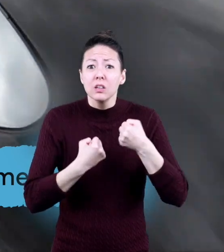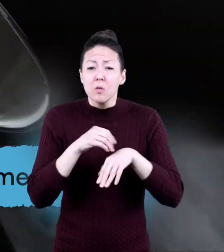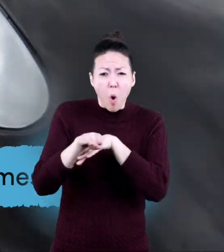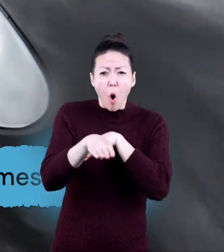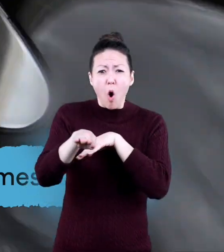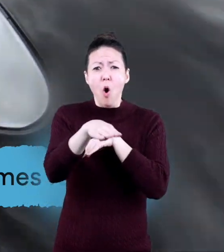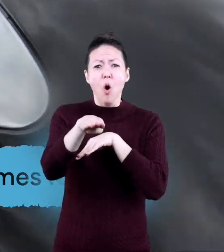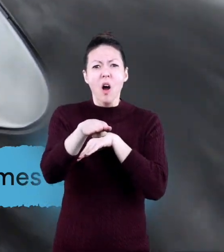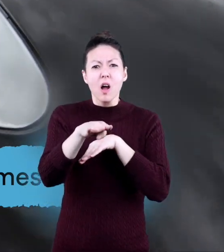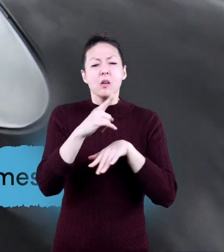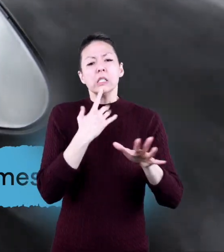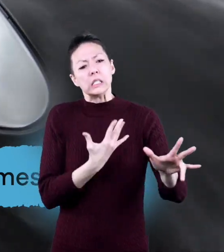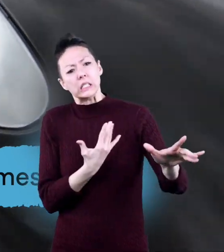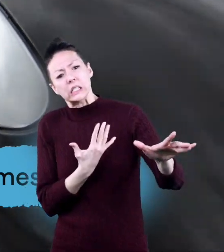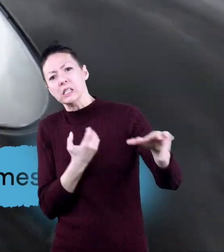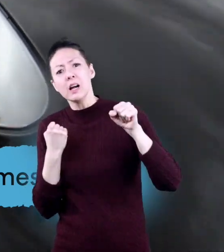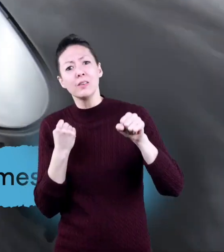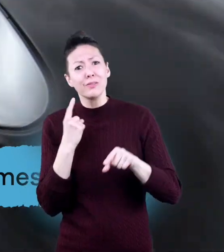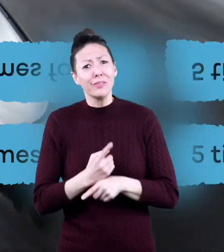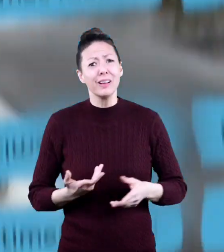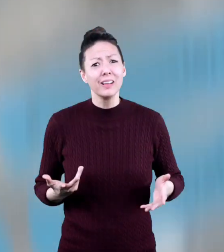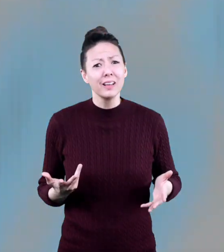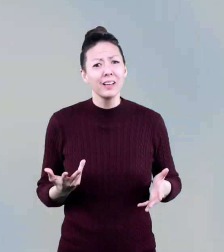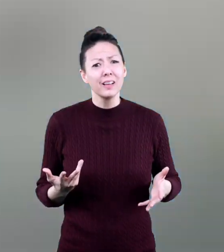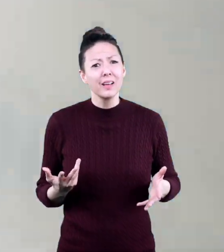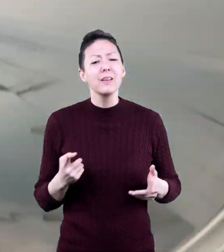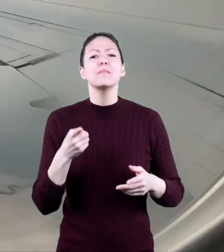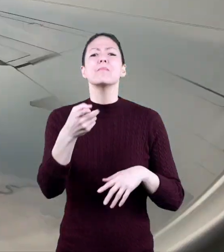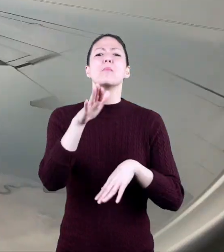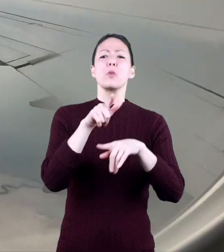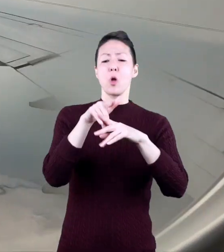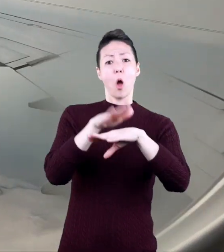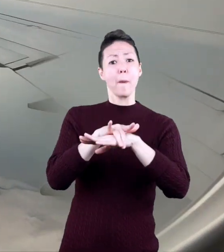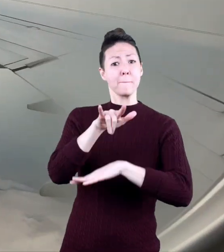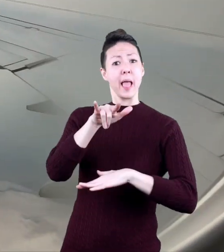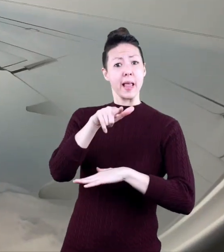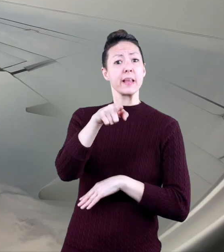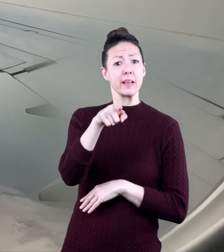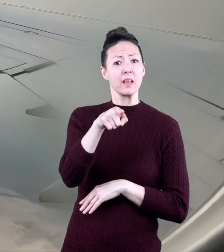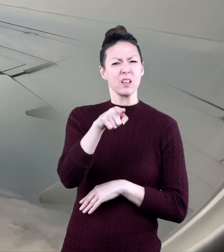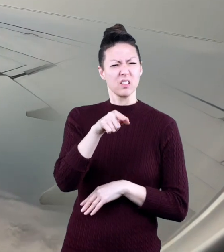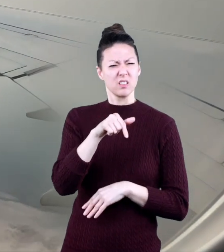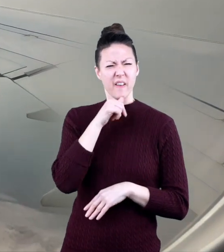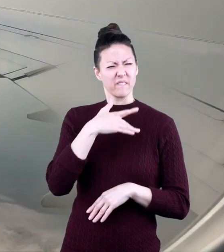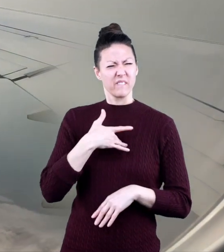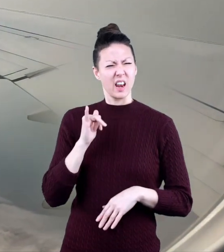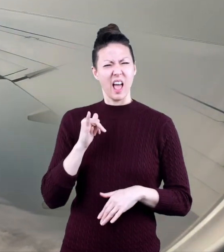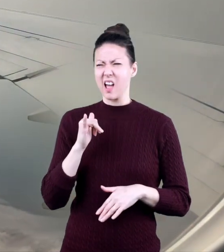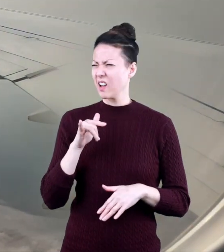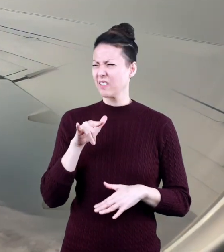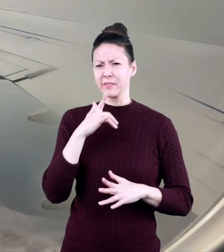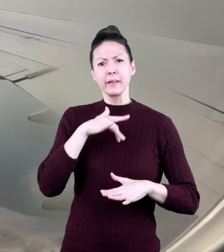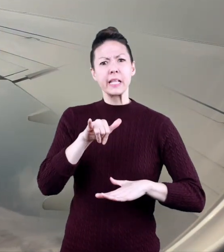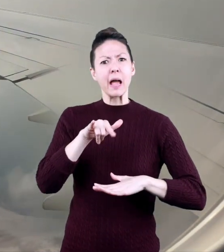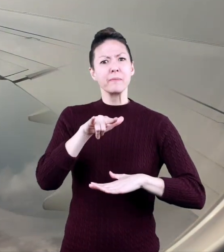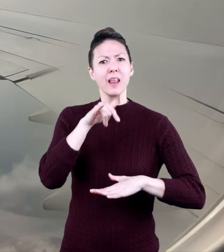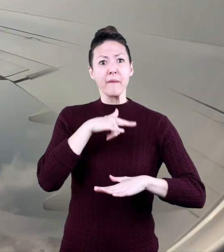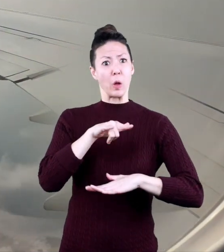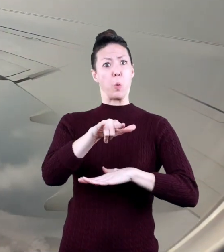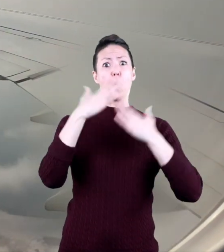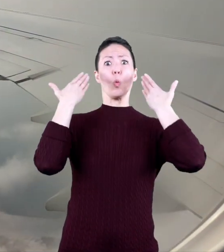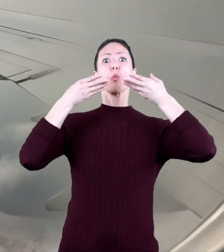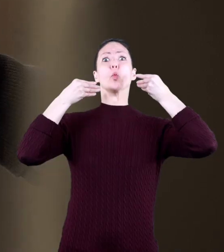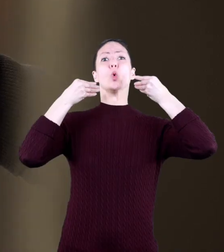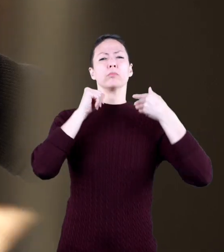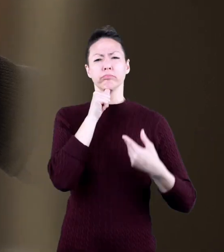car goes! That's pretty fast! But, when you're in an airplane, it doesn't feel like it's moving at